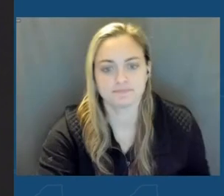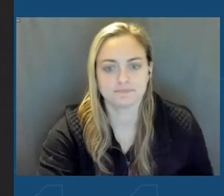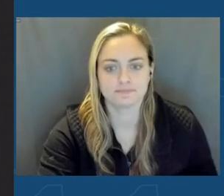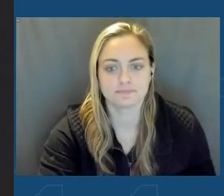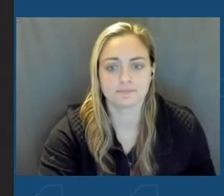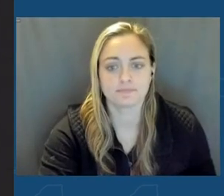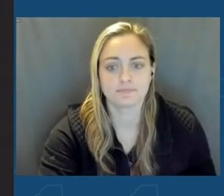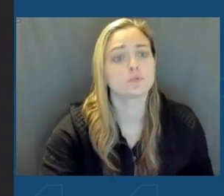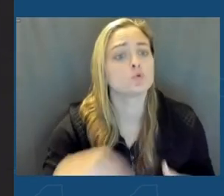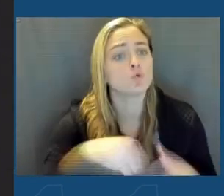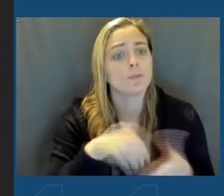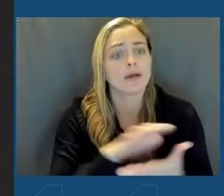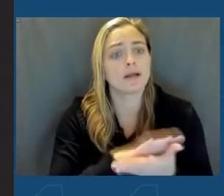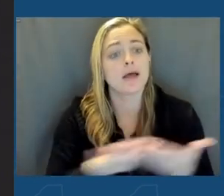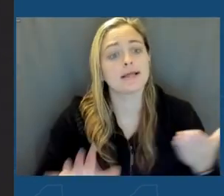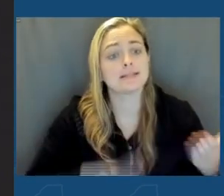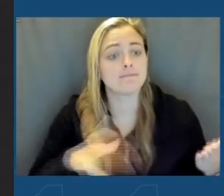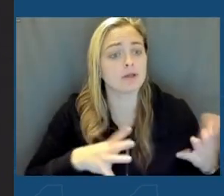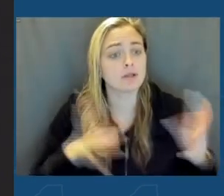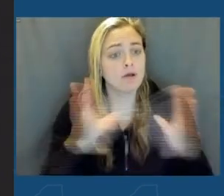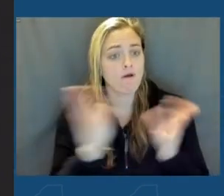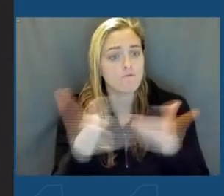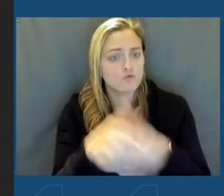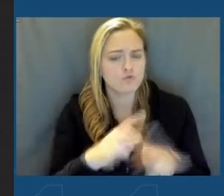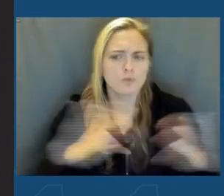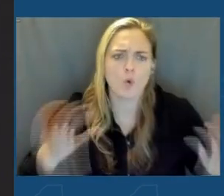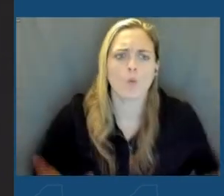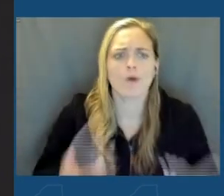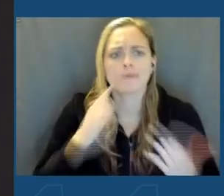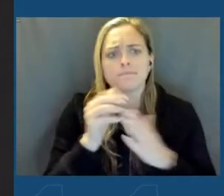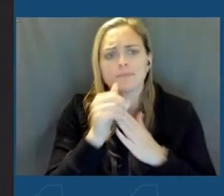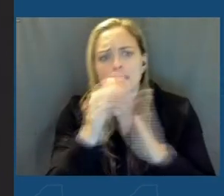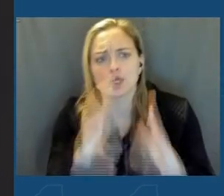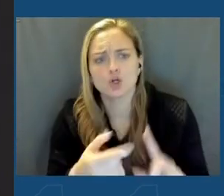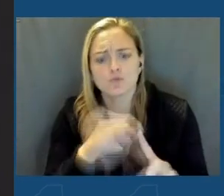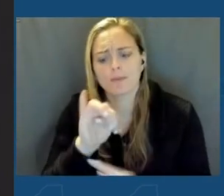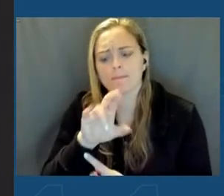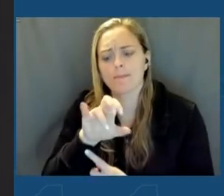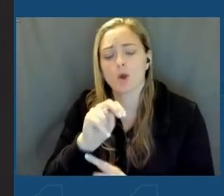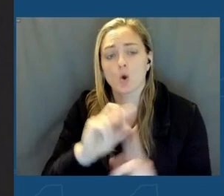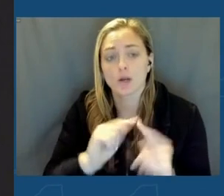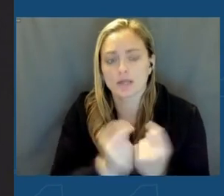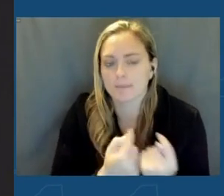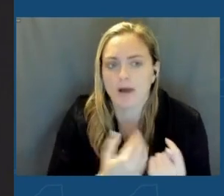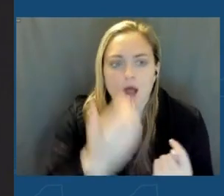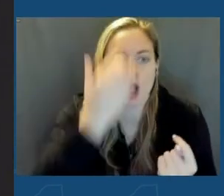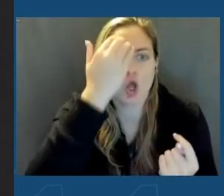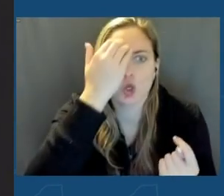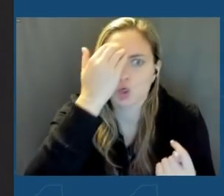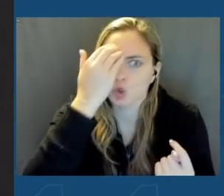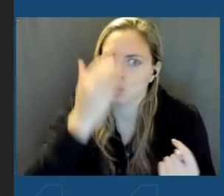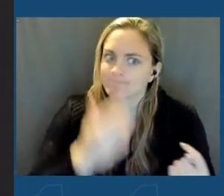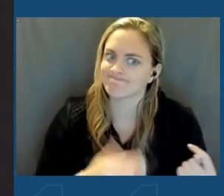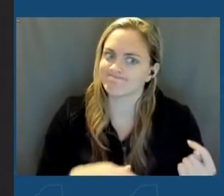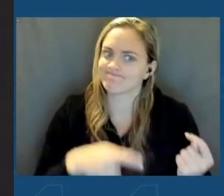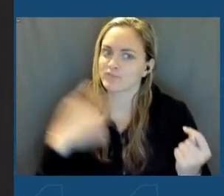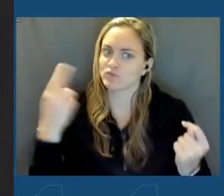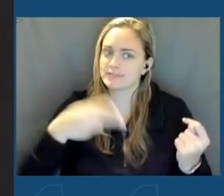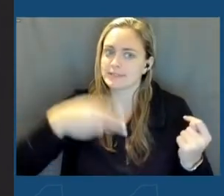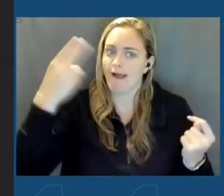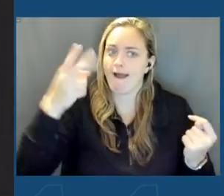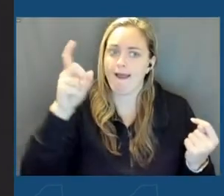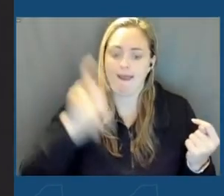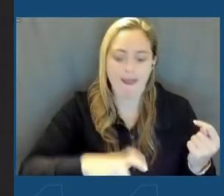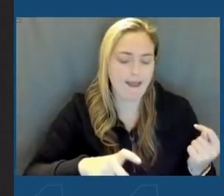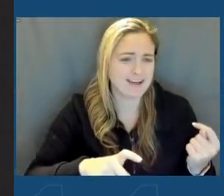conference room. I was able to welcome leadership from the Micron team. And I knew the stakes were high. I had to make